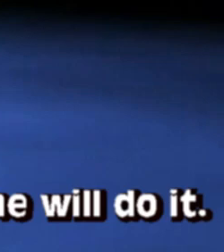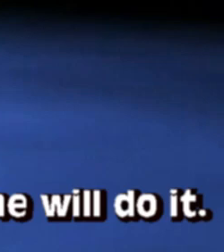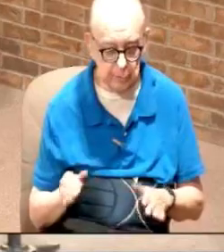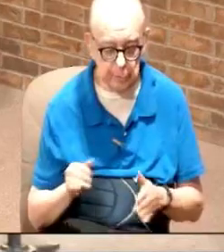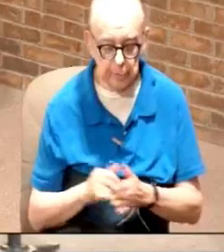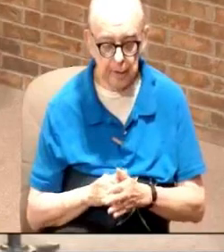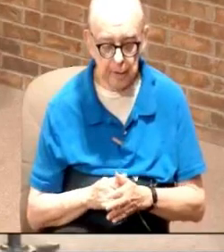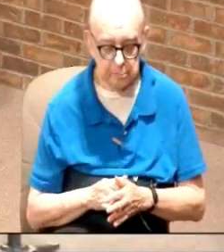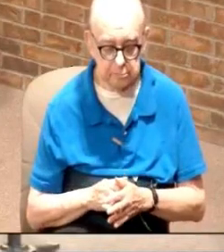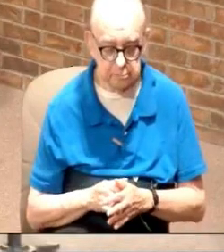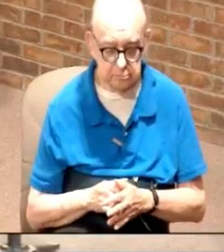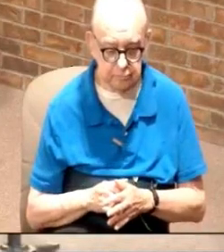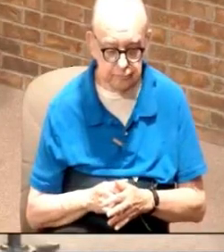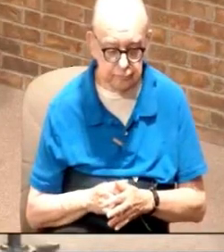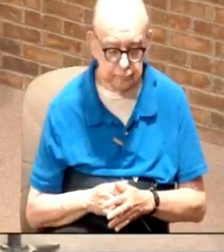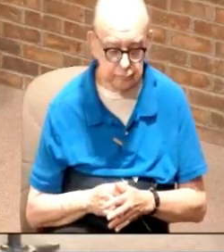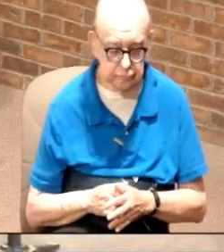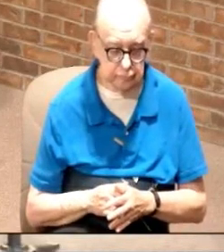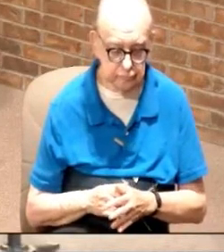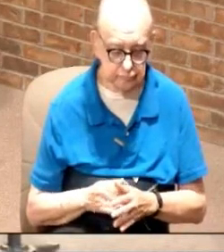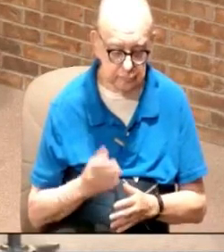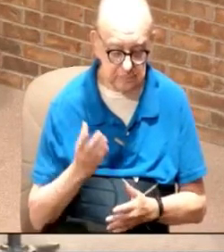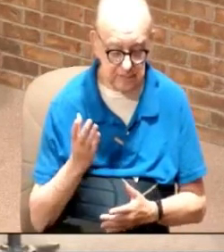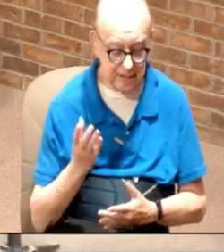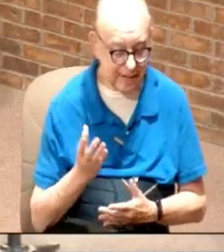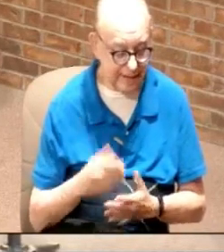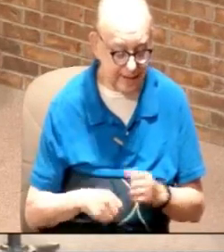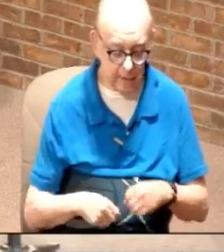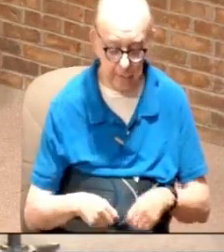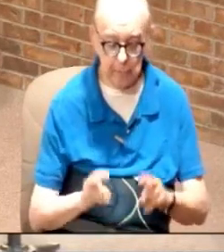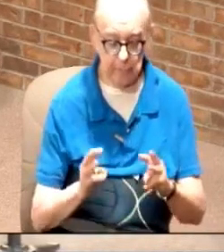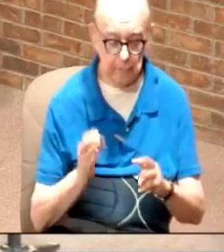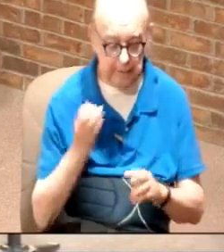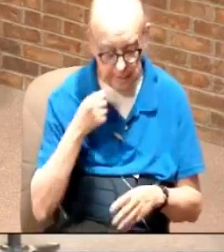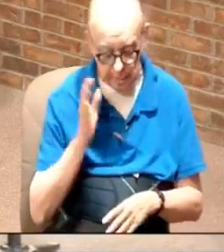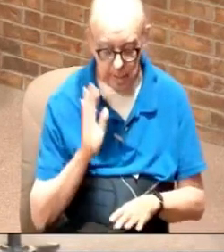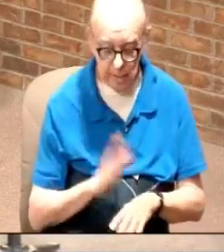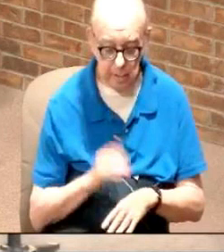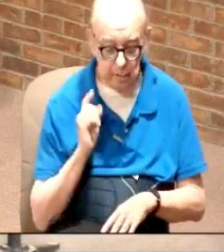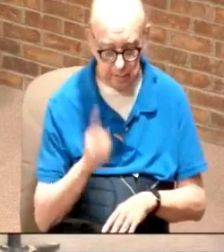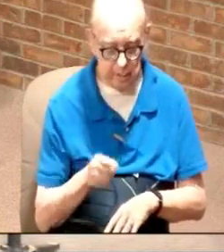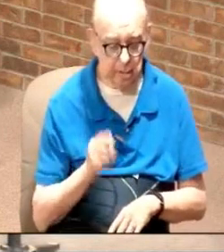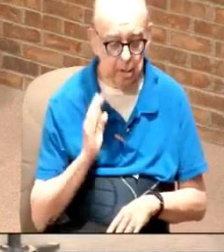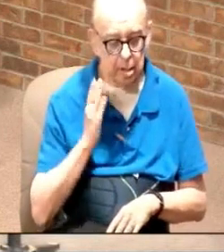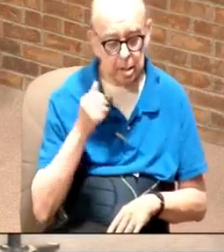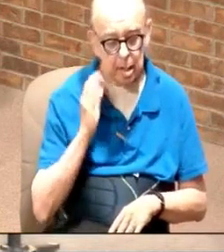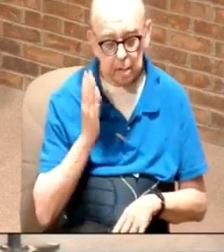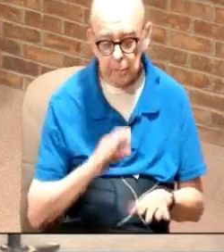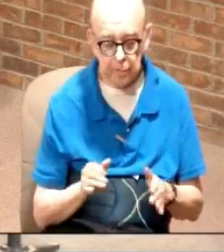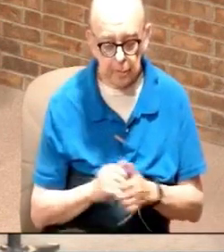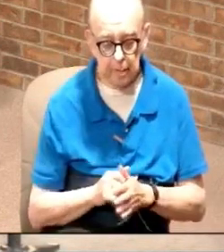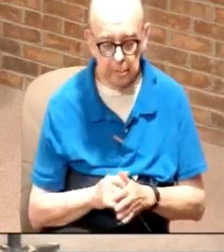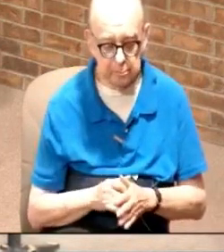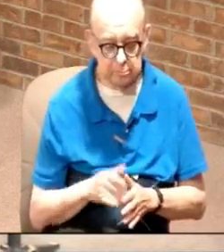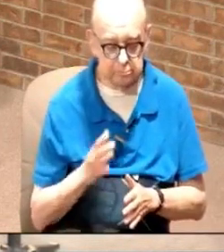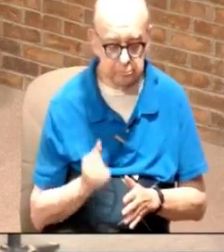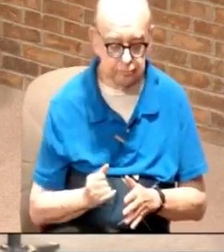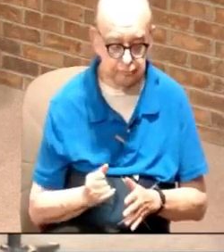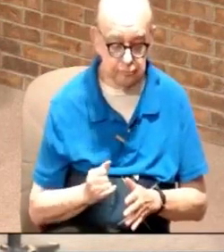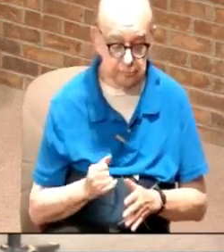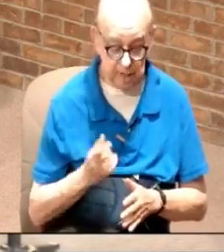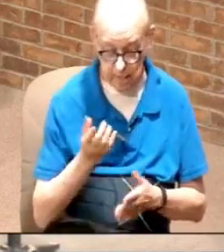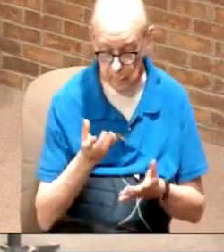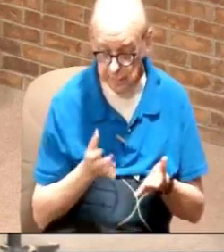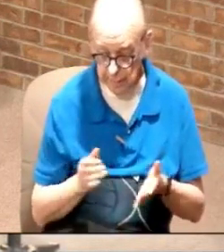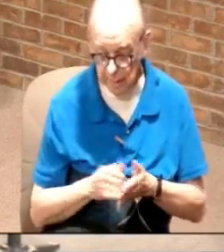it so get out of the way if he's called you he's going to do it because that's what he